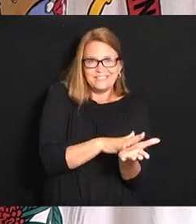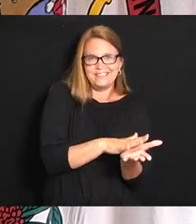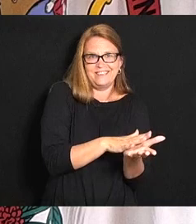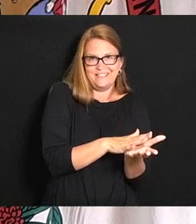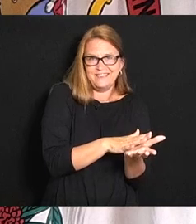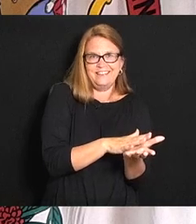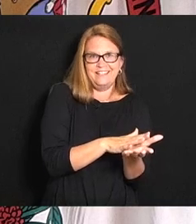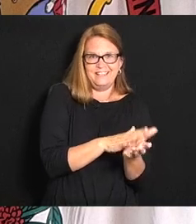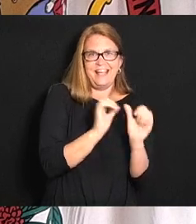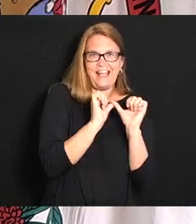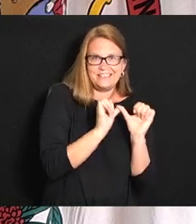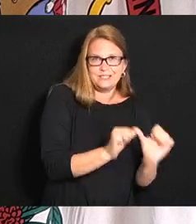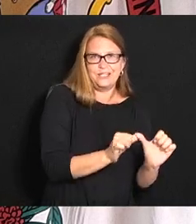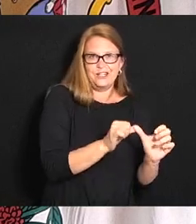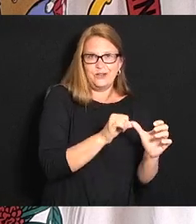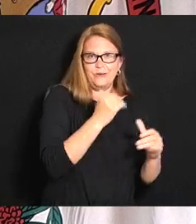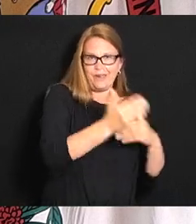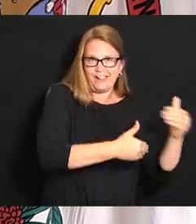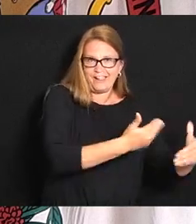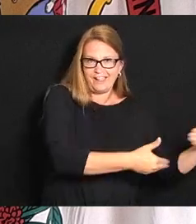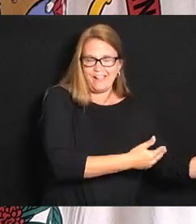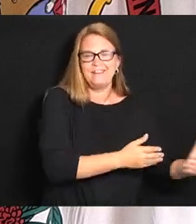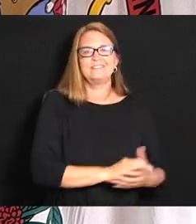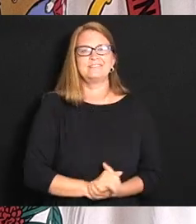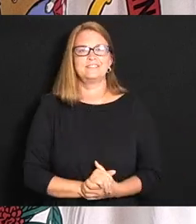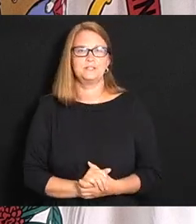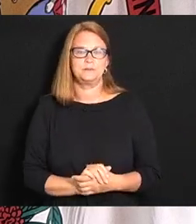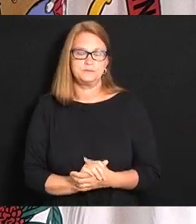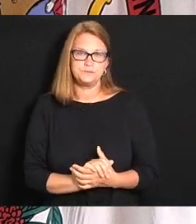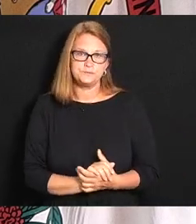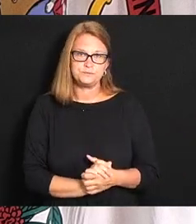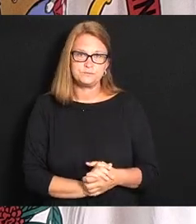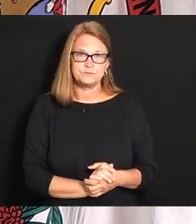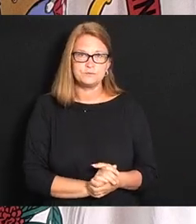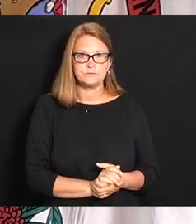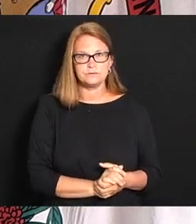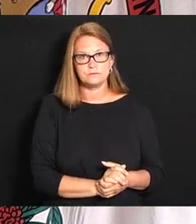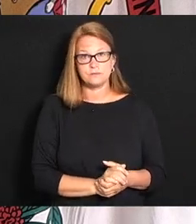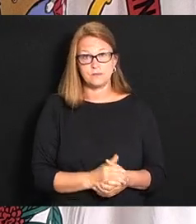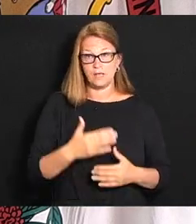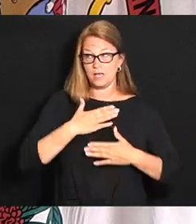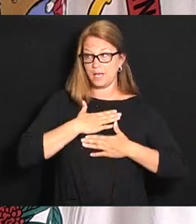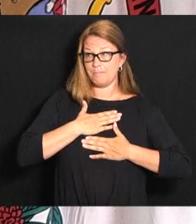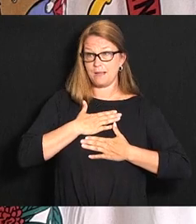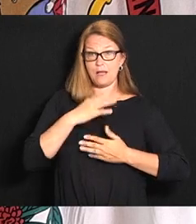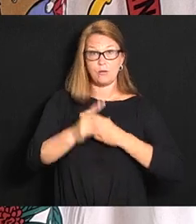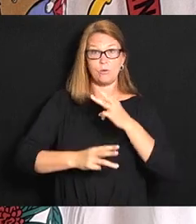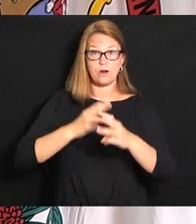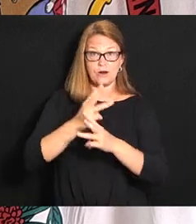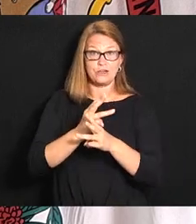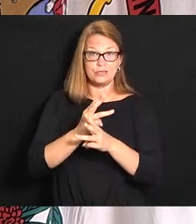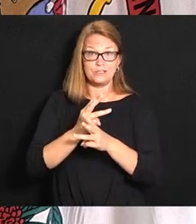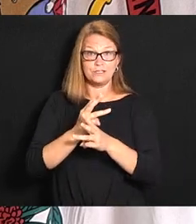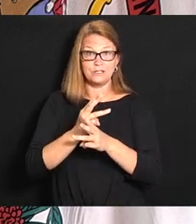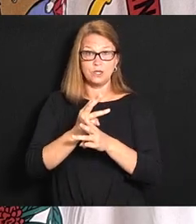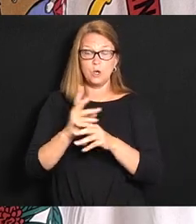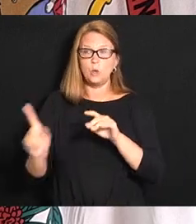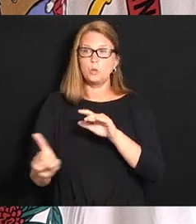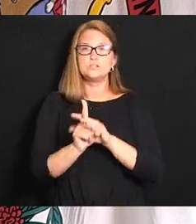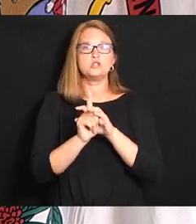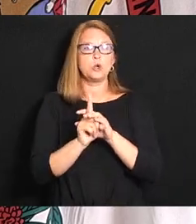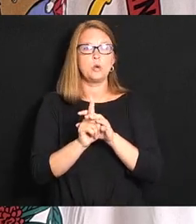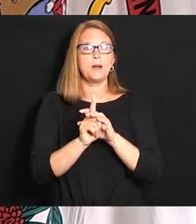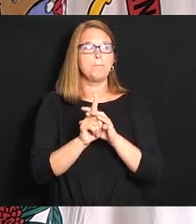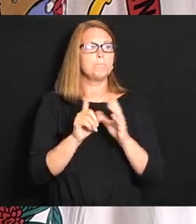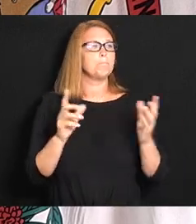continue down down the pathways but in in my world my world would show up as to say